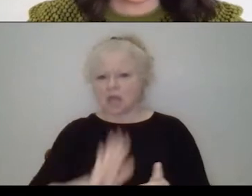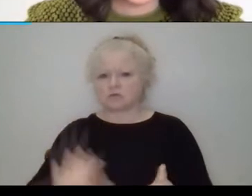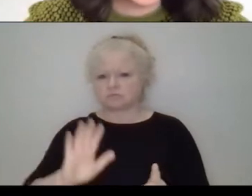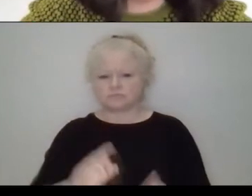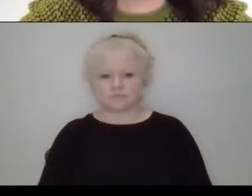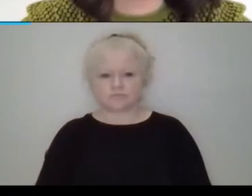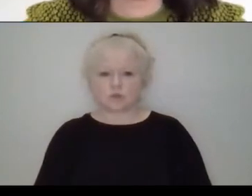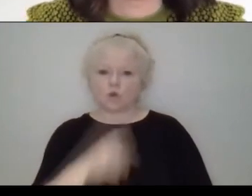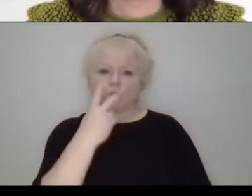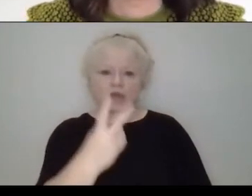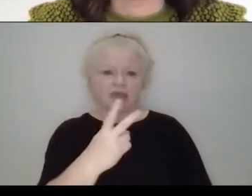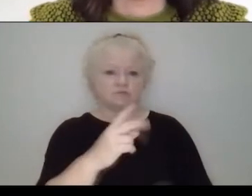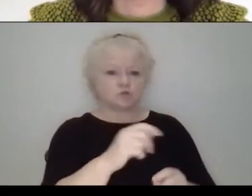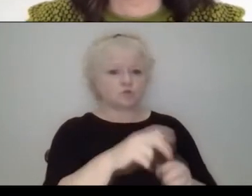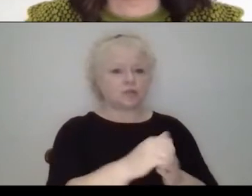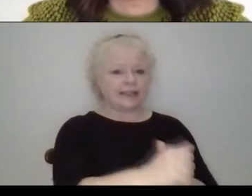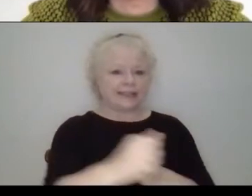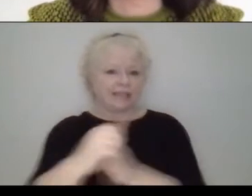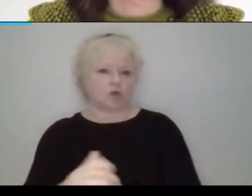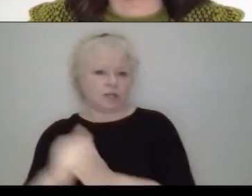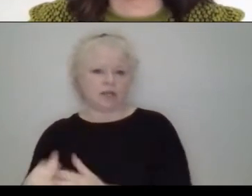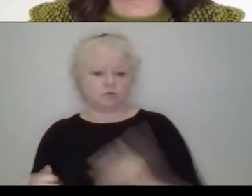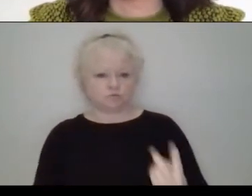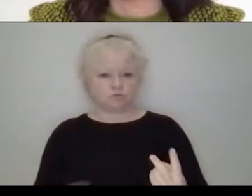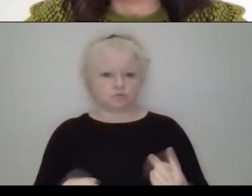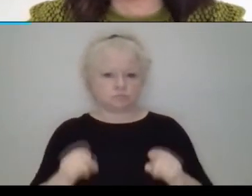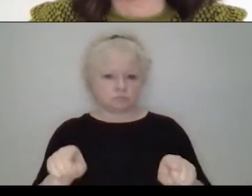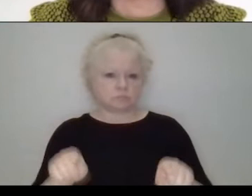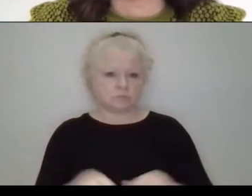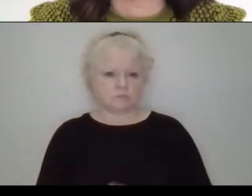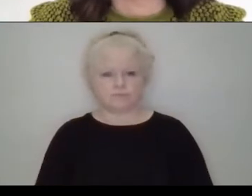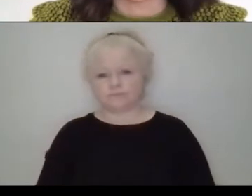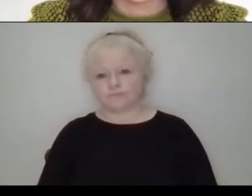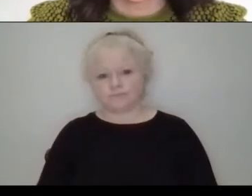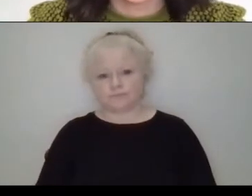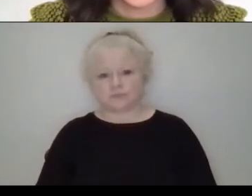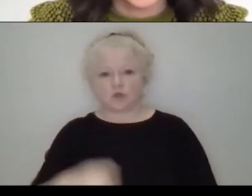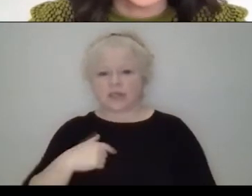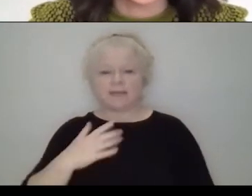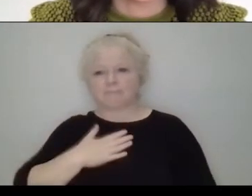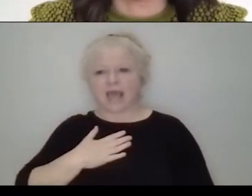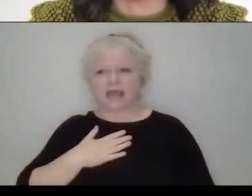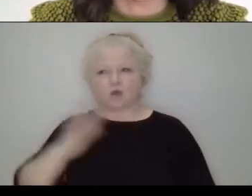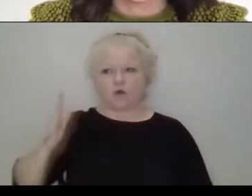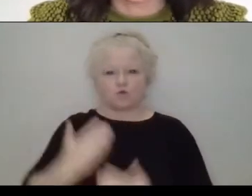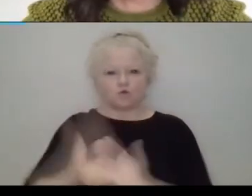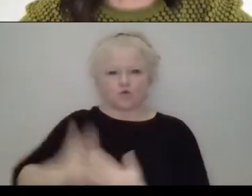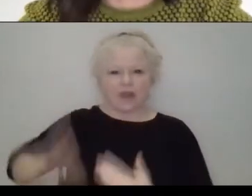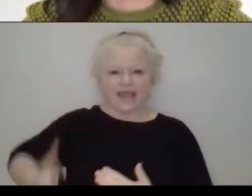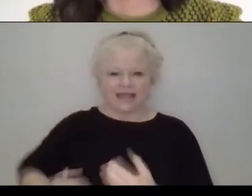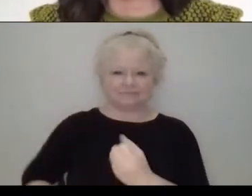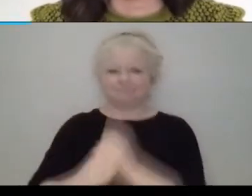two principal leaders family that, I mean, they're like, yeah, my, my right hands, no, for sure.